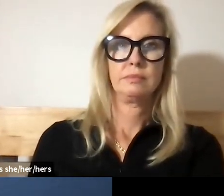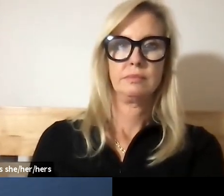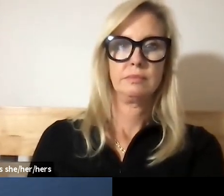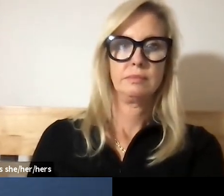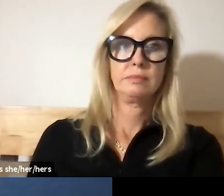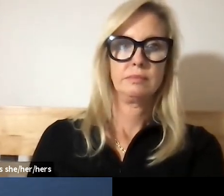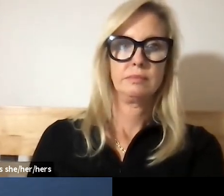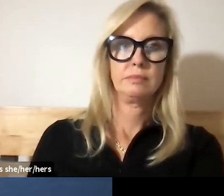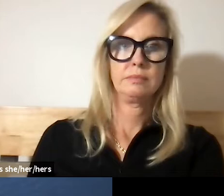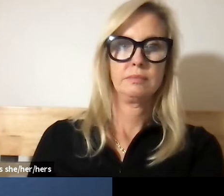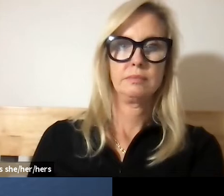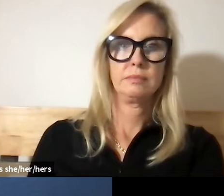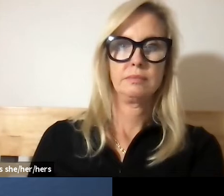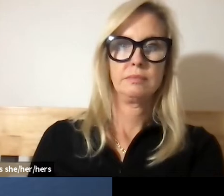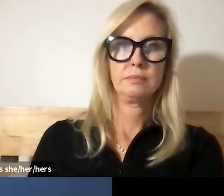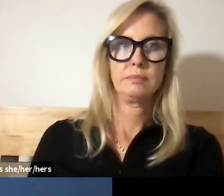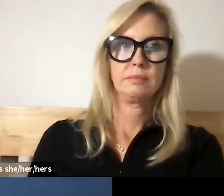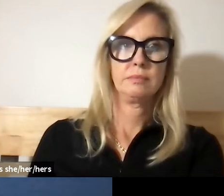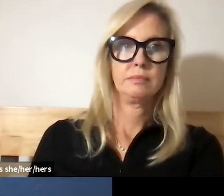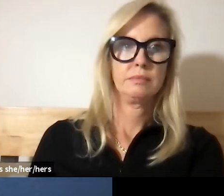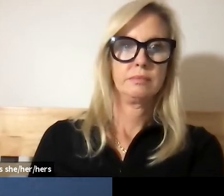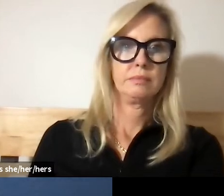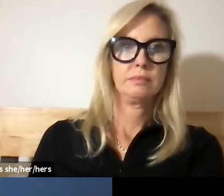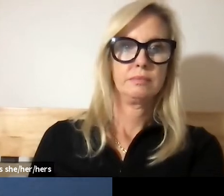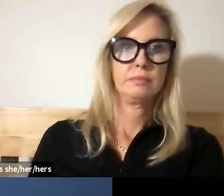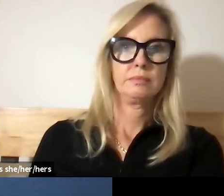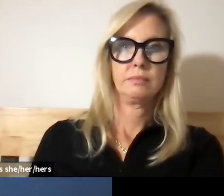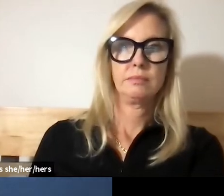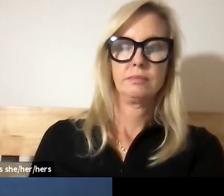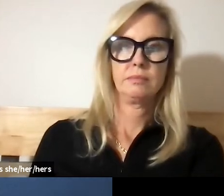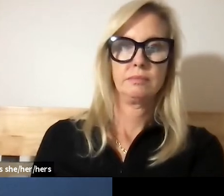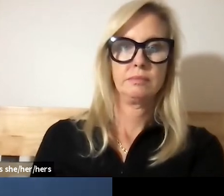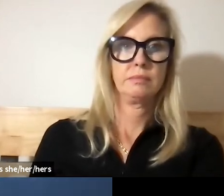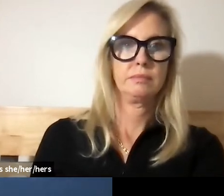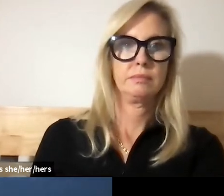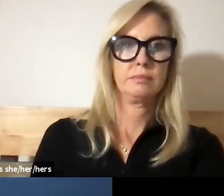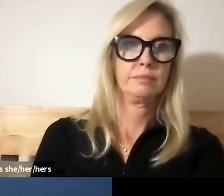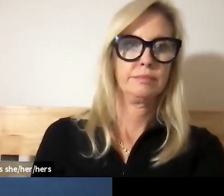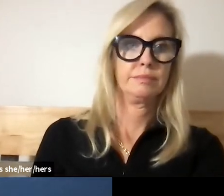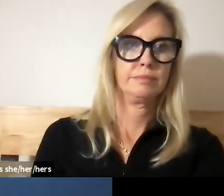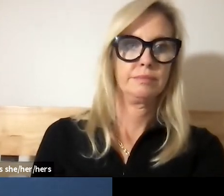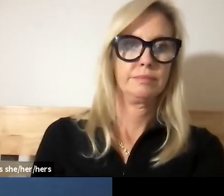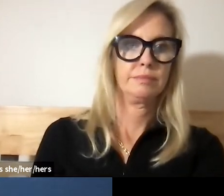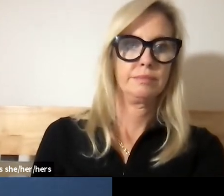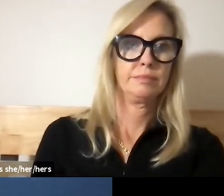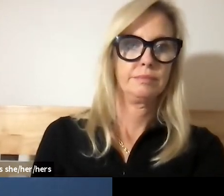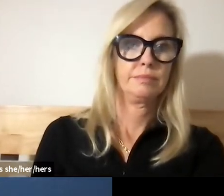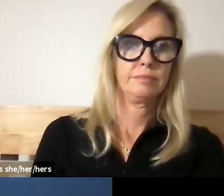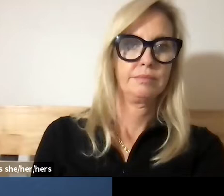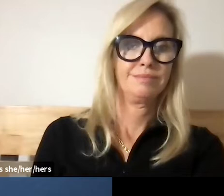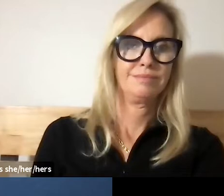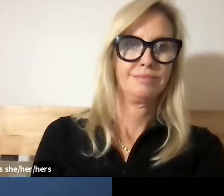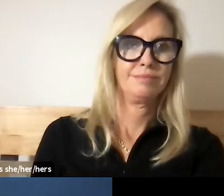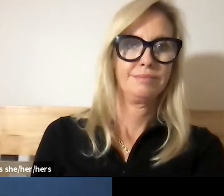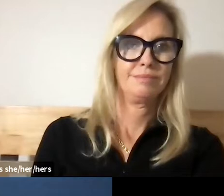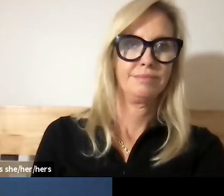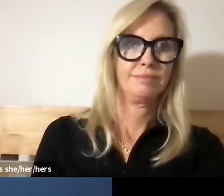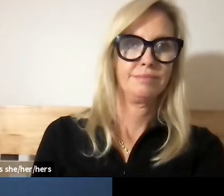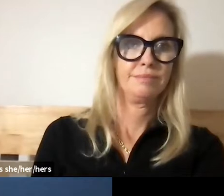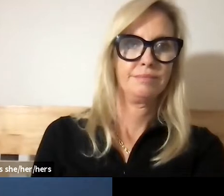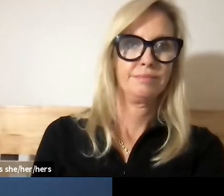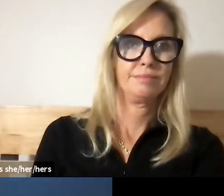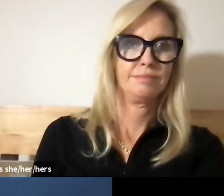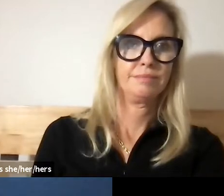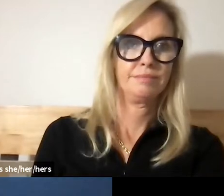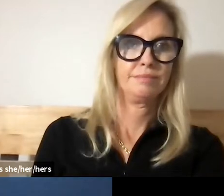improvement if we can go to the next slide as an elementary teacher i think of them as the abcs as of course standing for academics